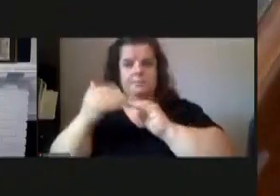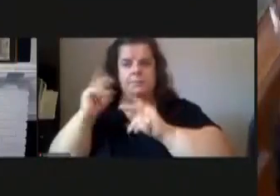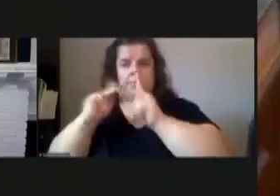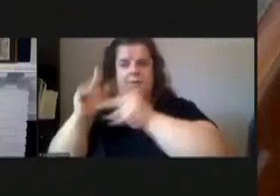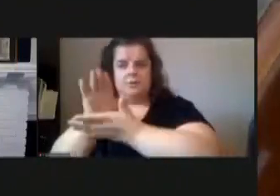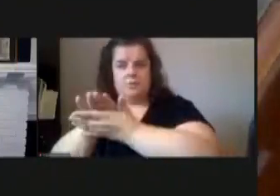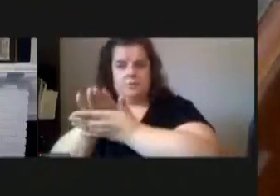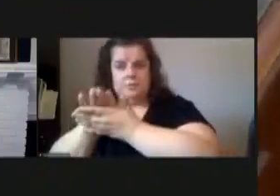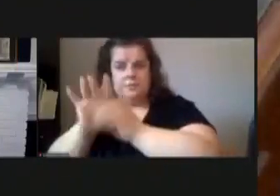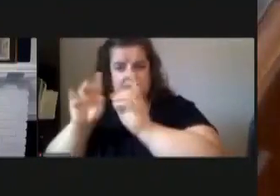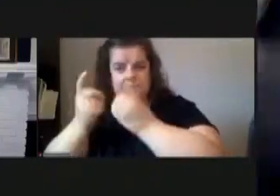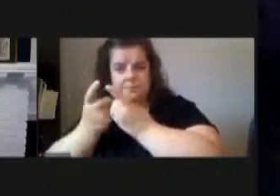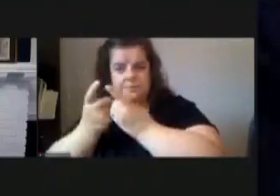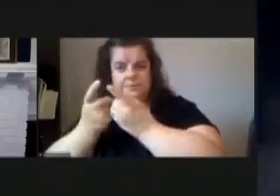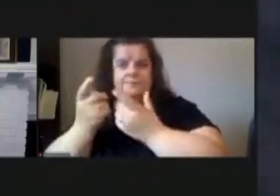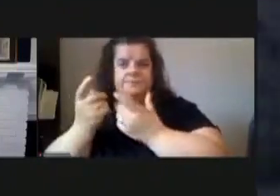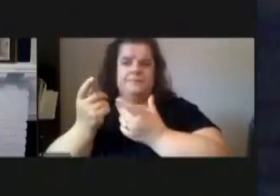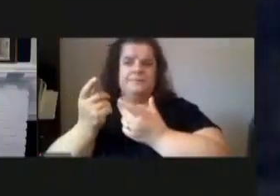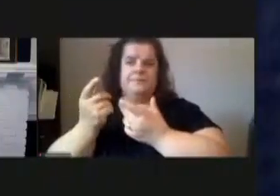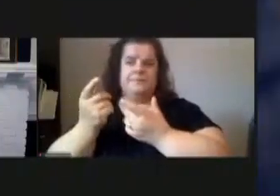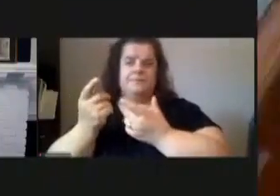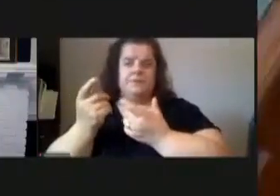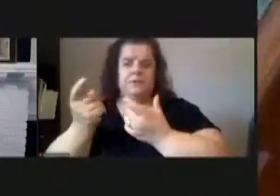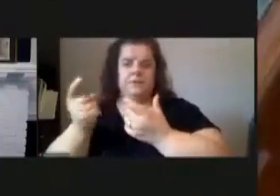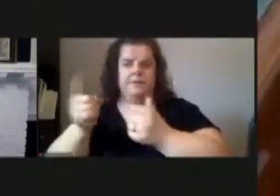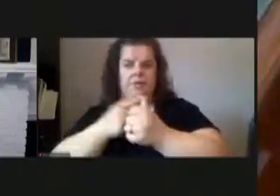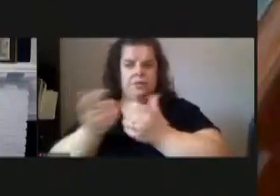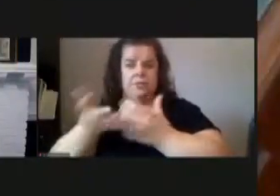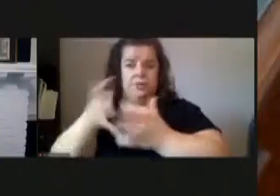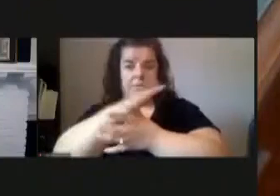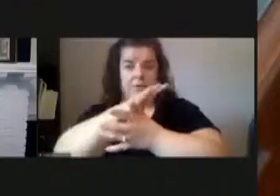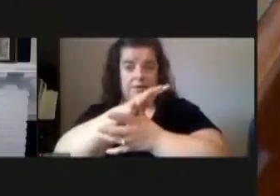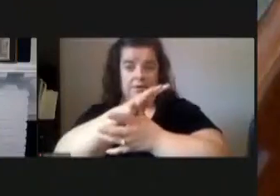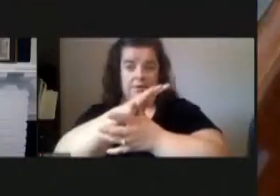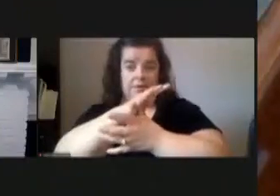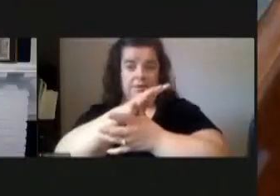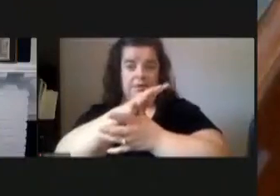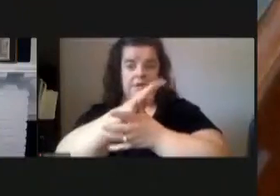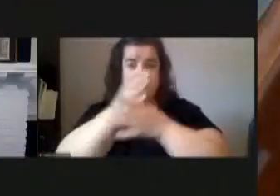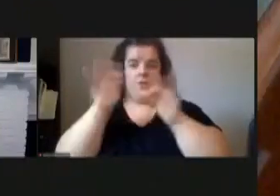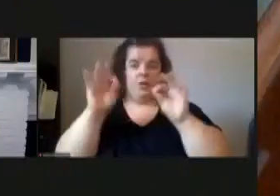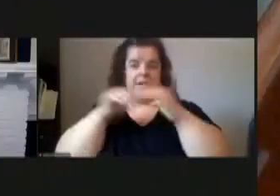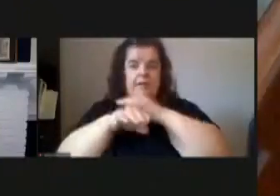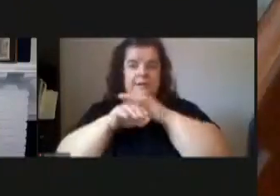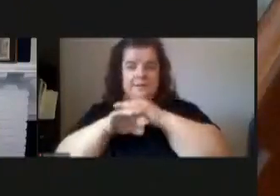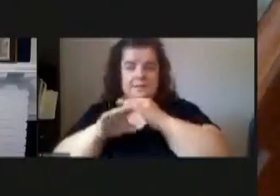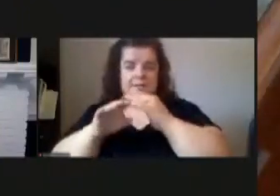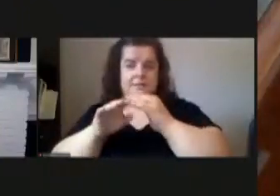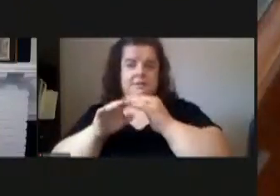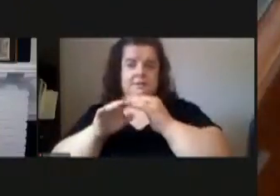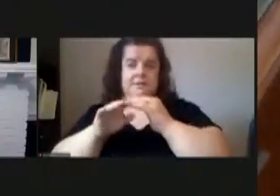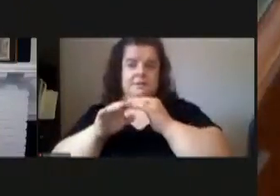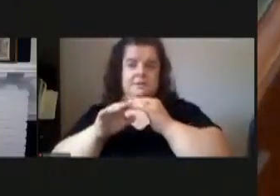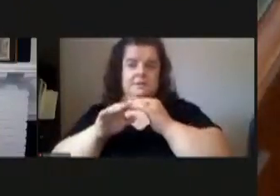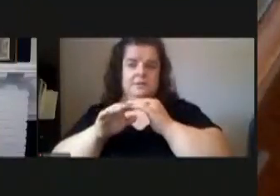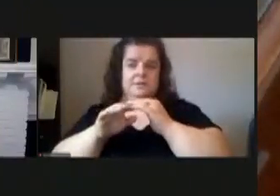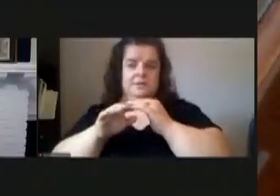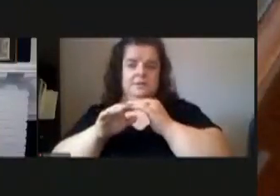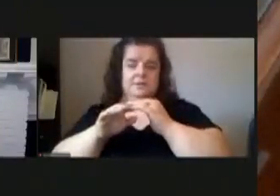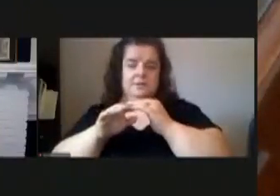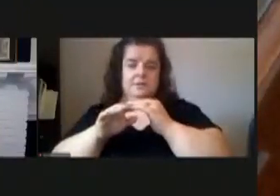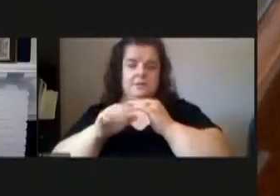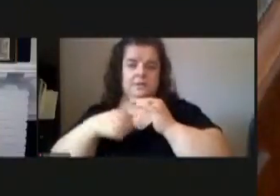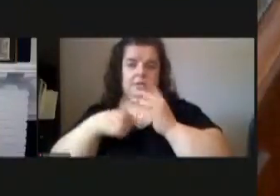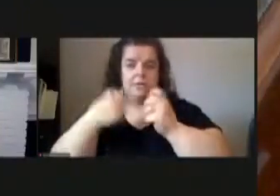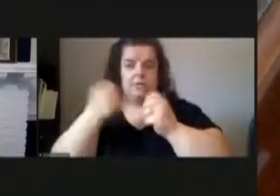you know i mean first priority uh free access so yeah it'd be good to understand some more of how